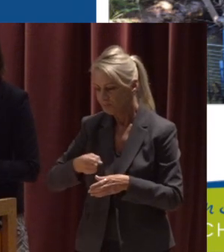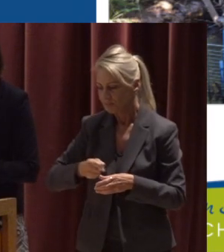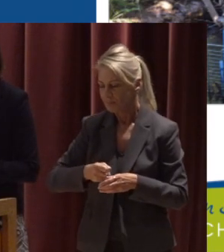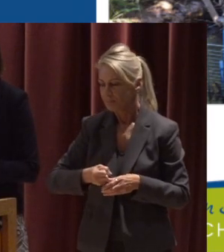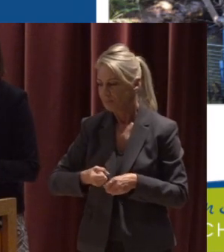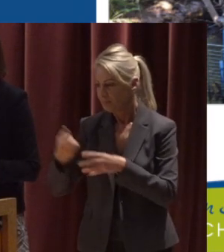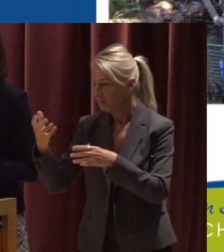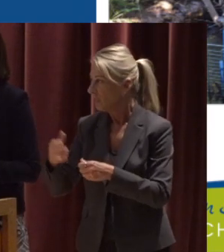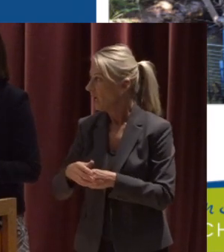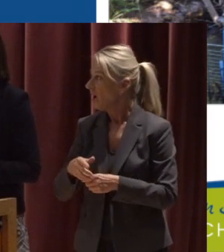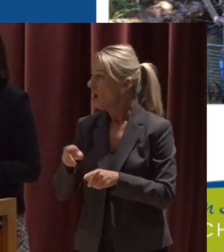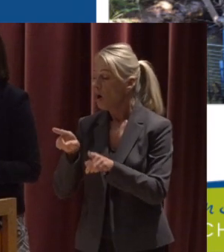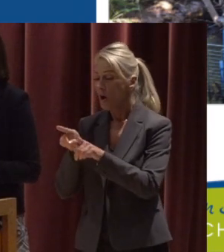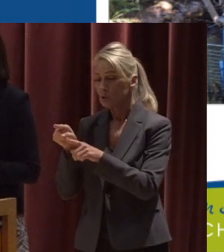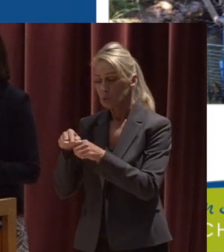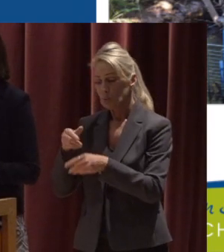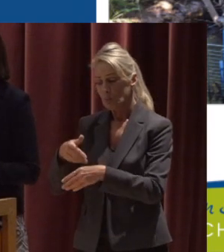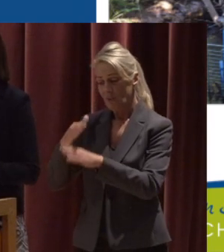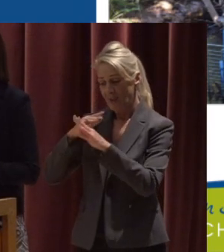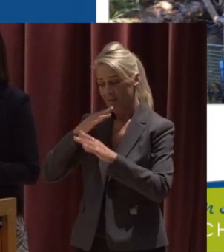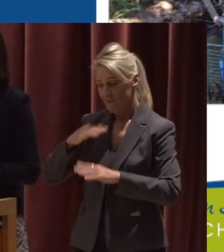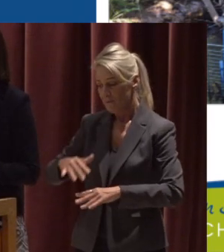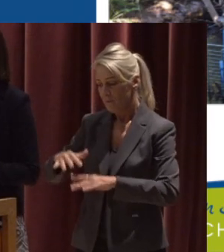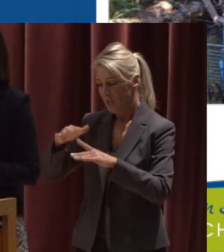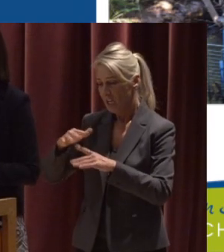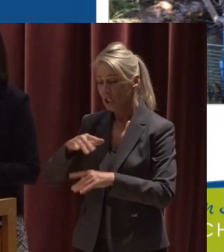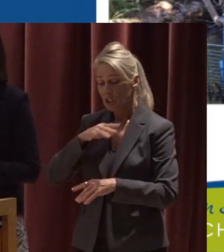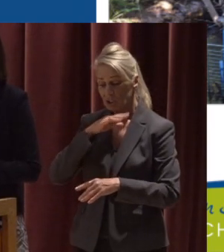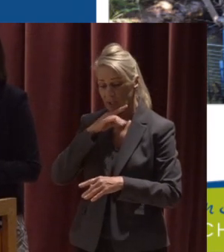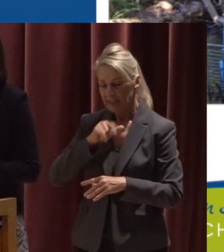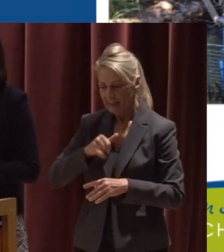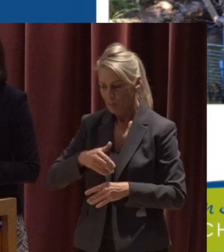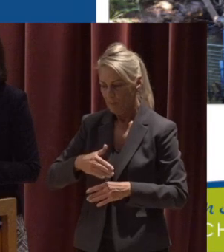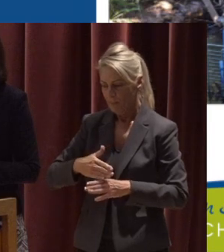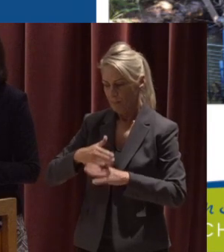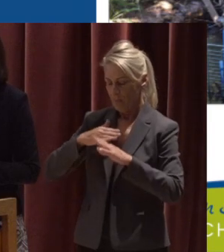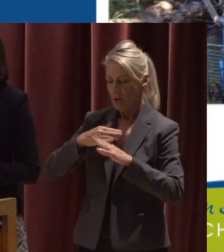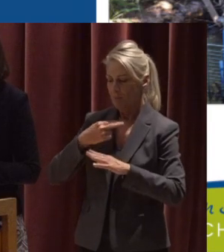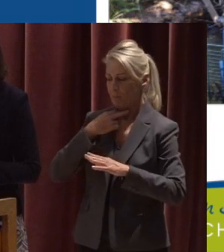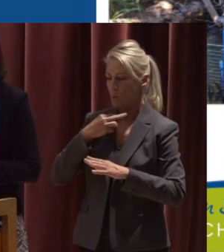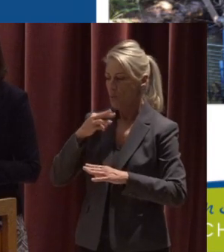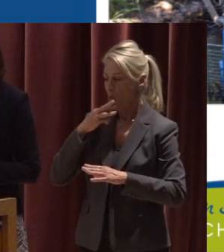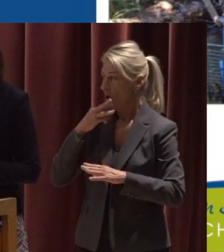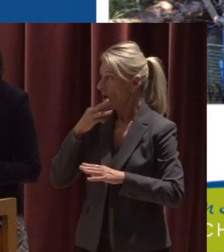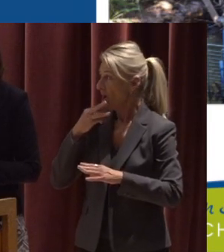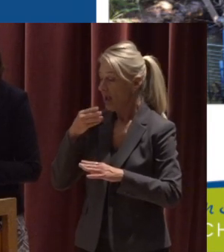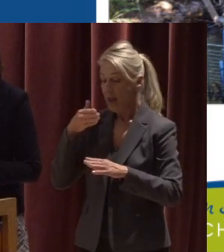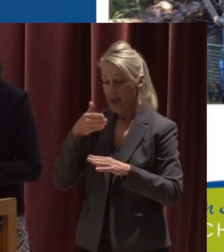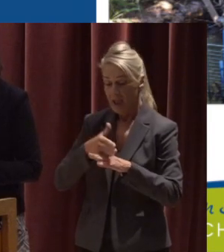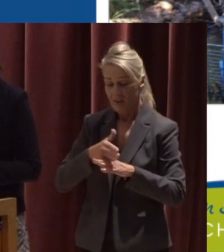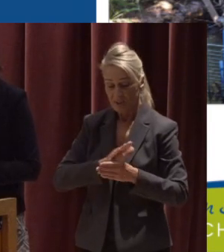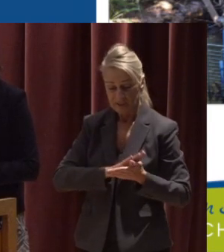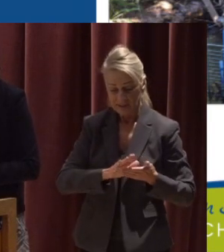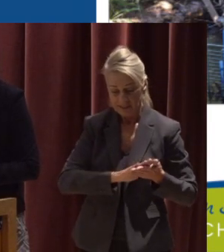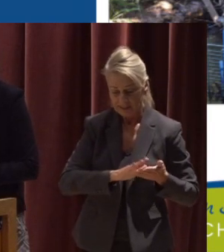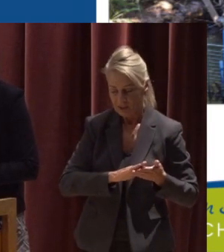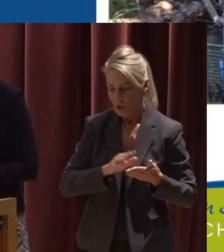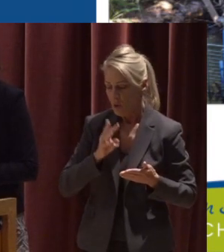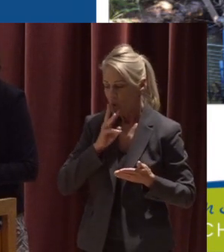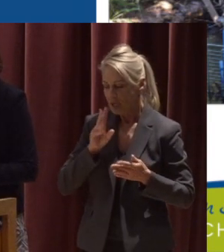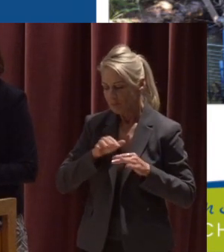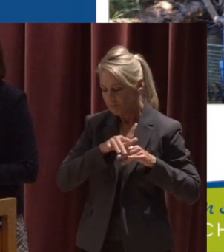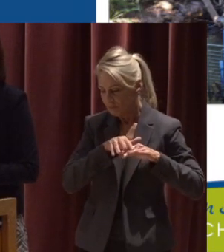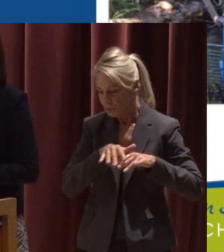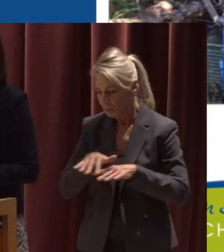flooding And so debris jams often back up water And we can see that once they are removed, water is easily conveyed through those